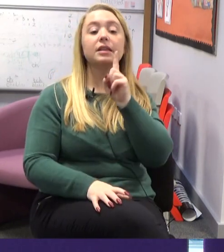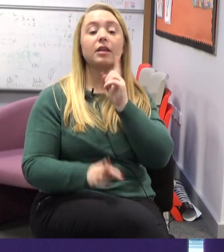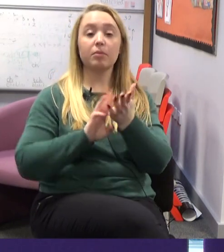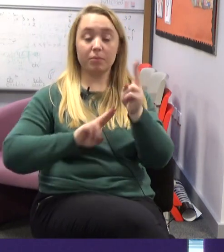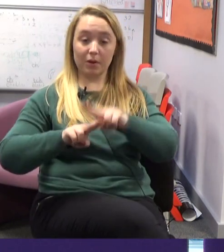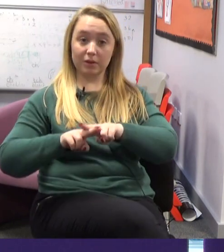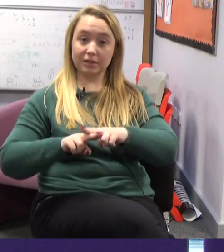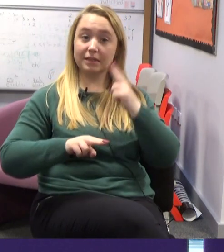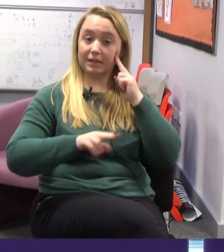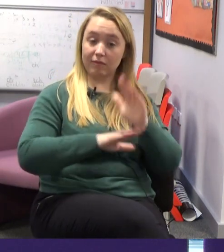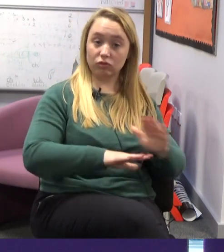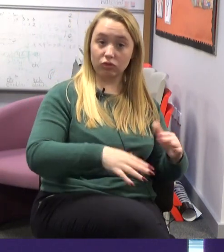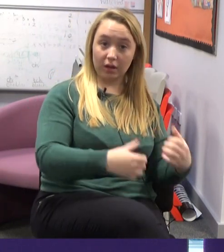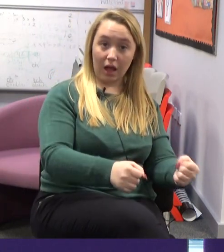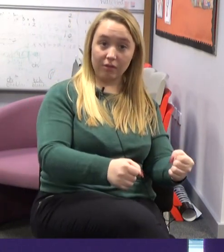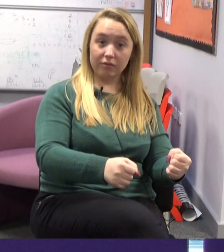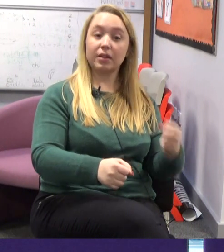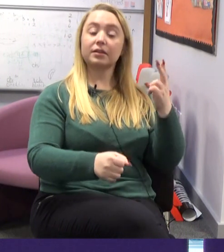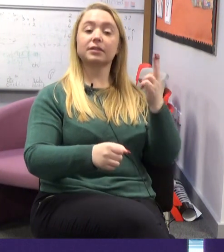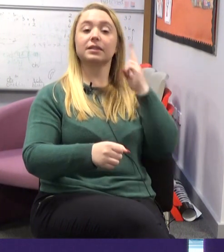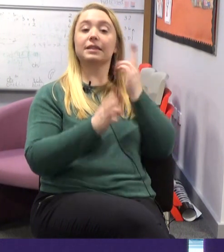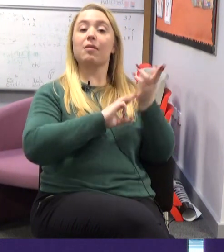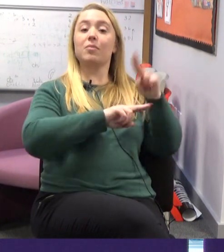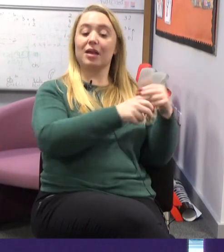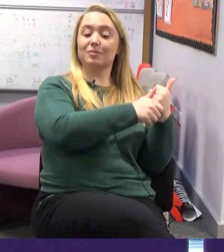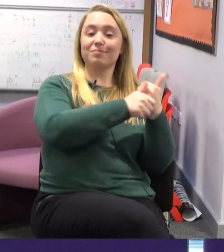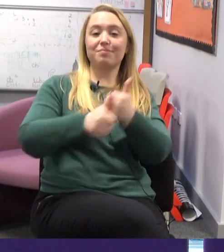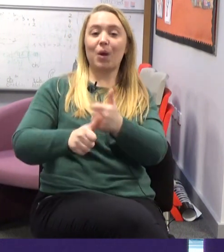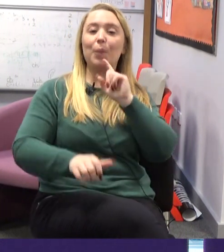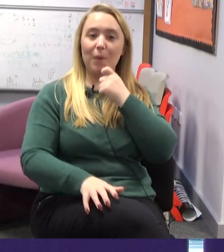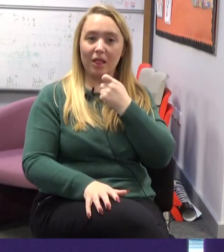the hearing parents of deaf children to learn BSL.